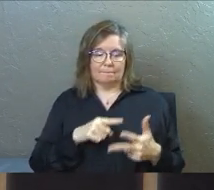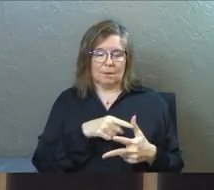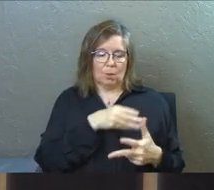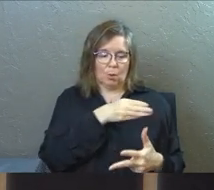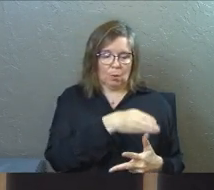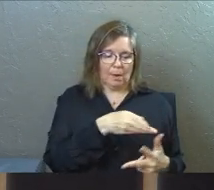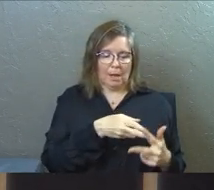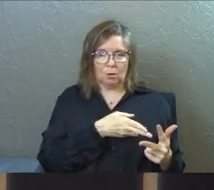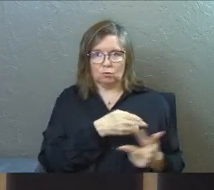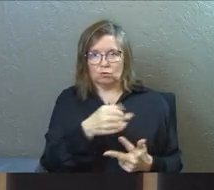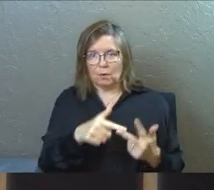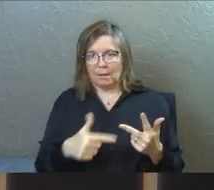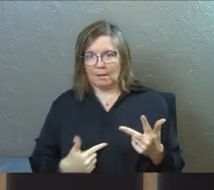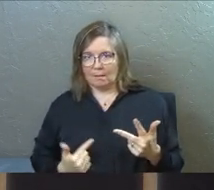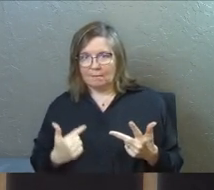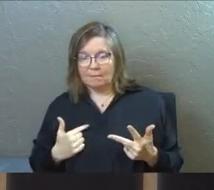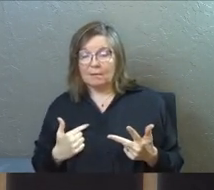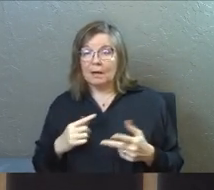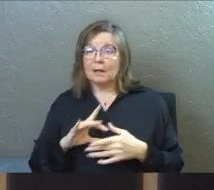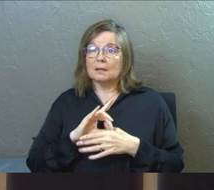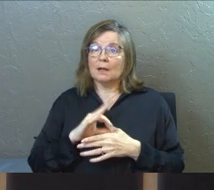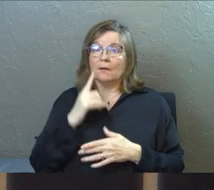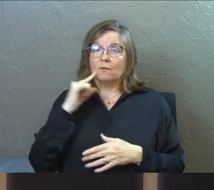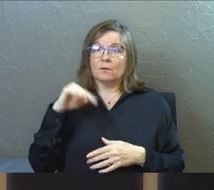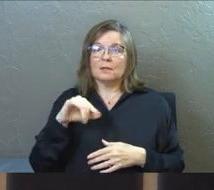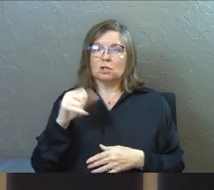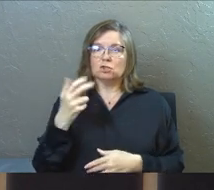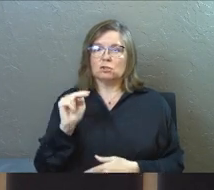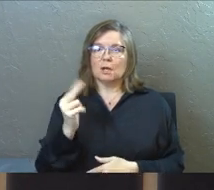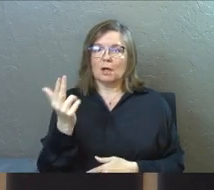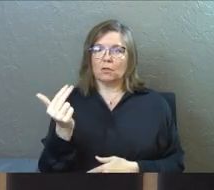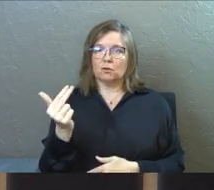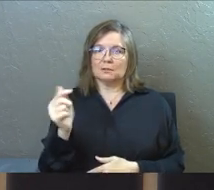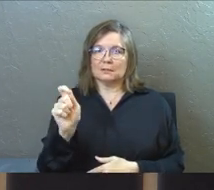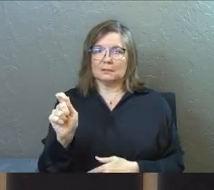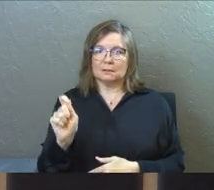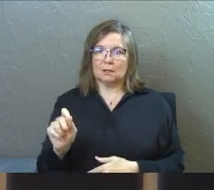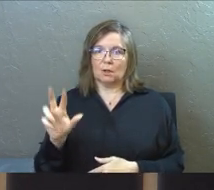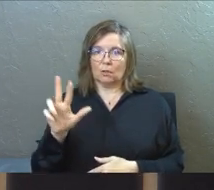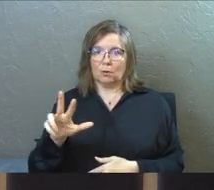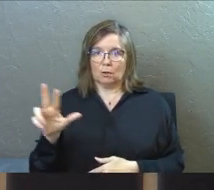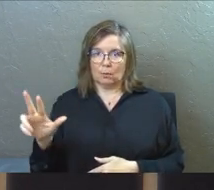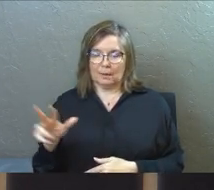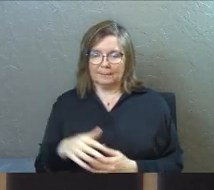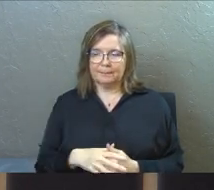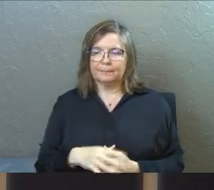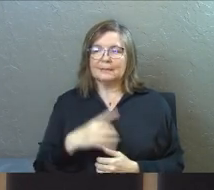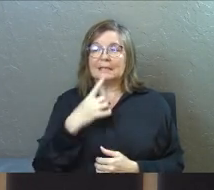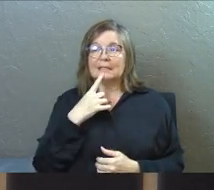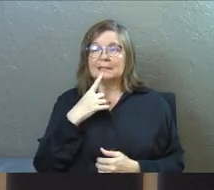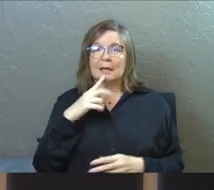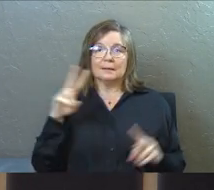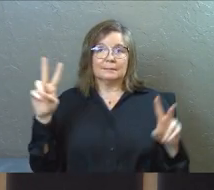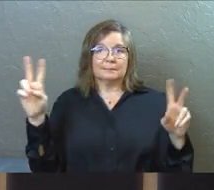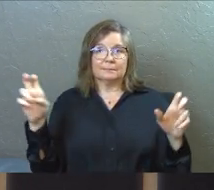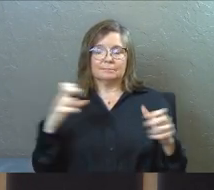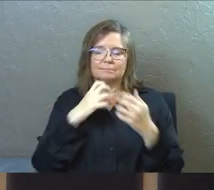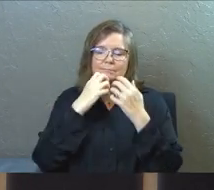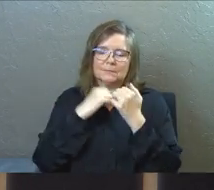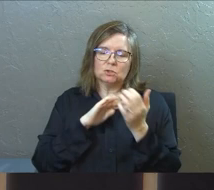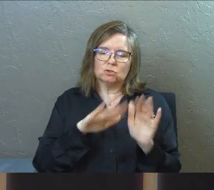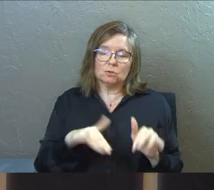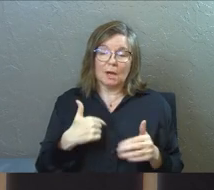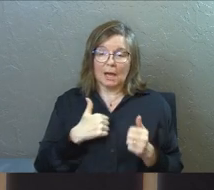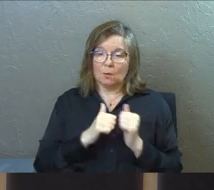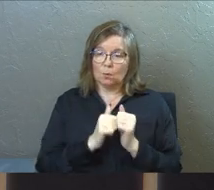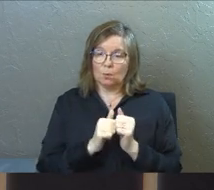life. And the context for this is John 13, 33. And he said this to them. said, dear children,